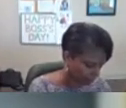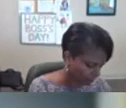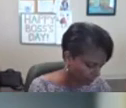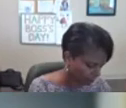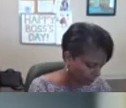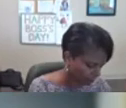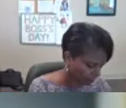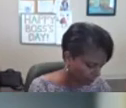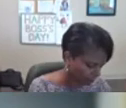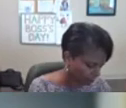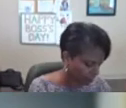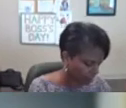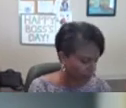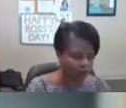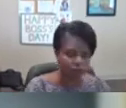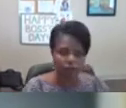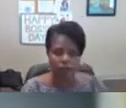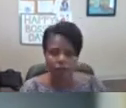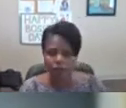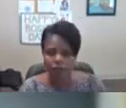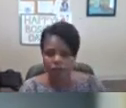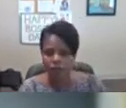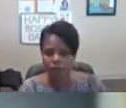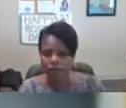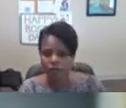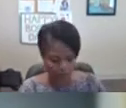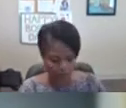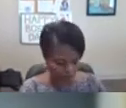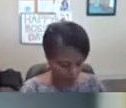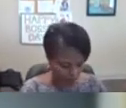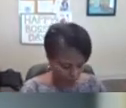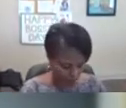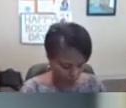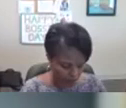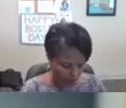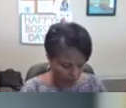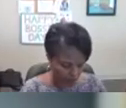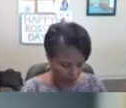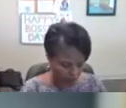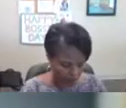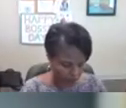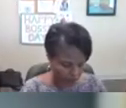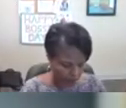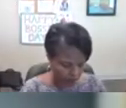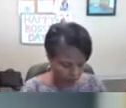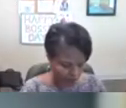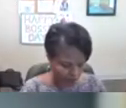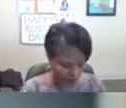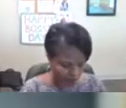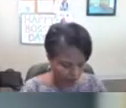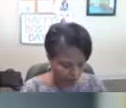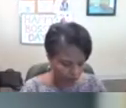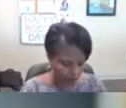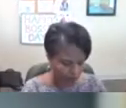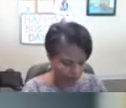a system respite which is the most common service i would say access to support a client to achieve their goal